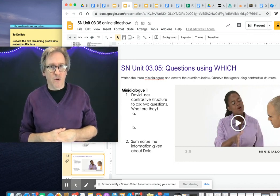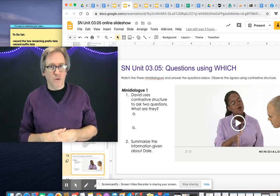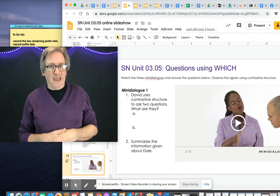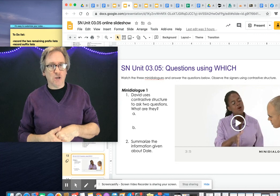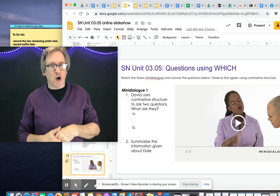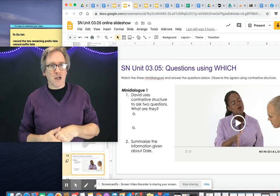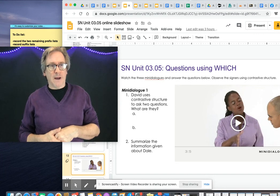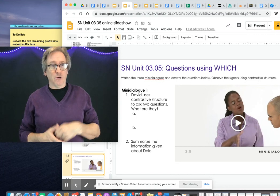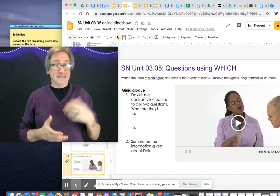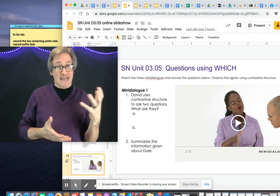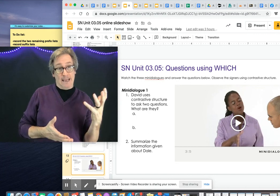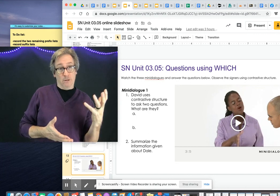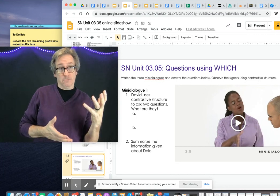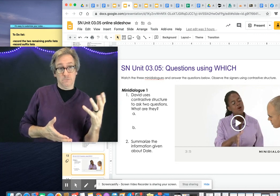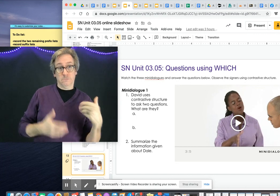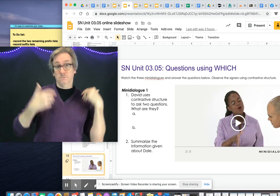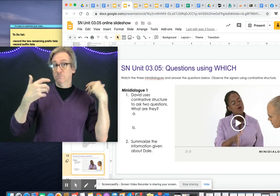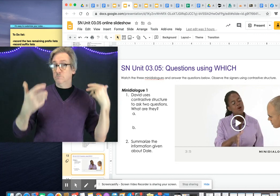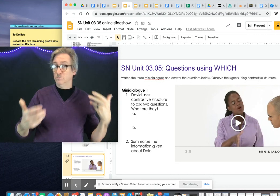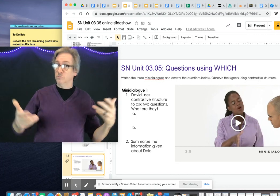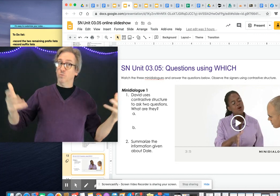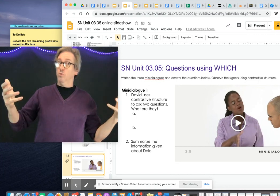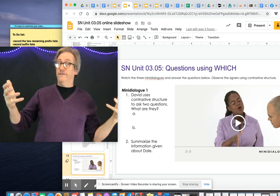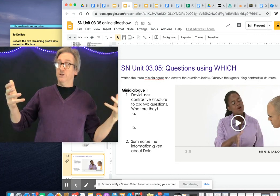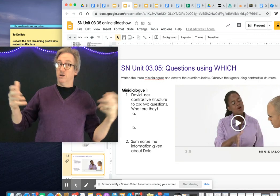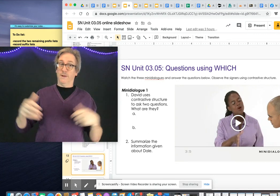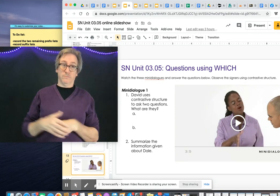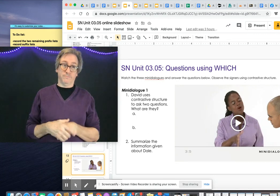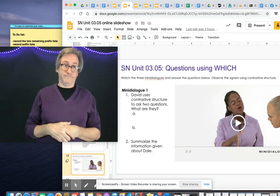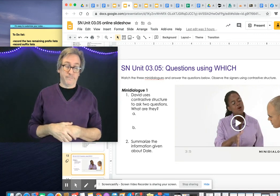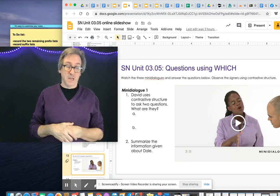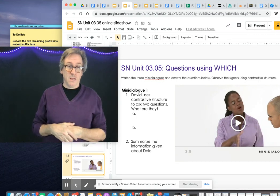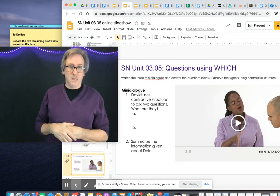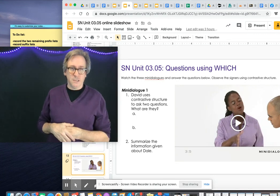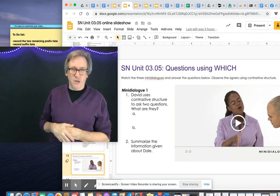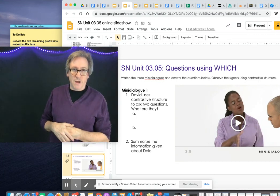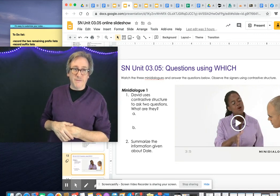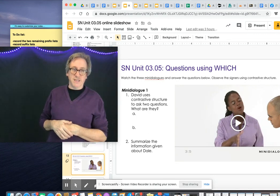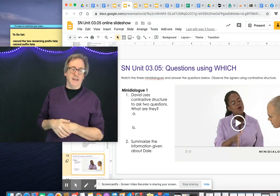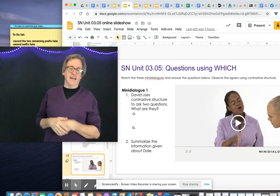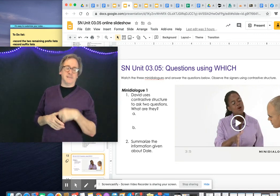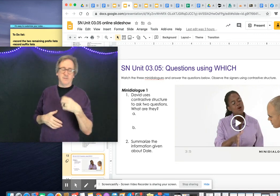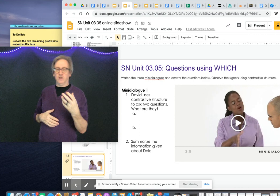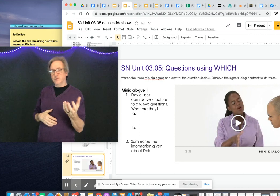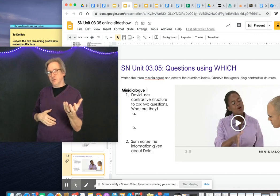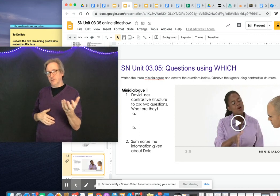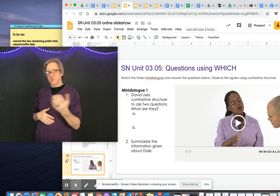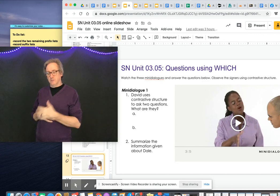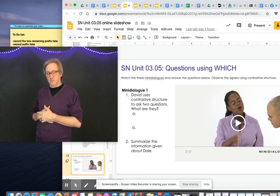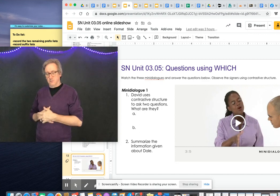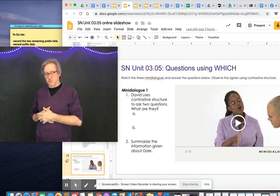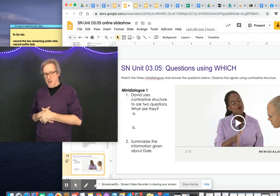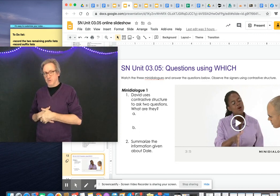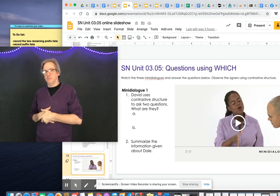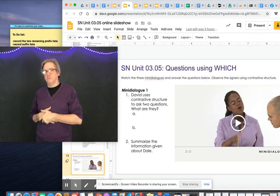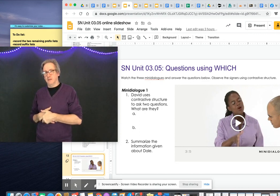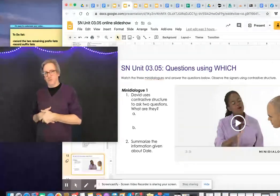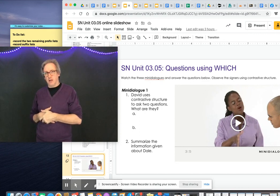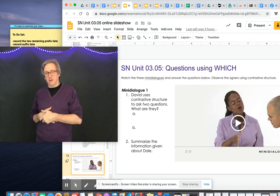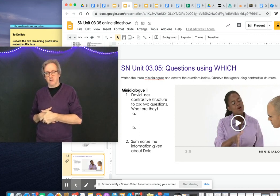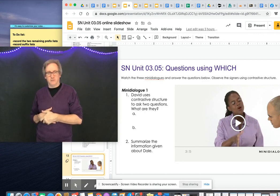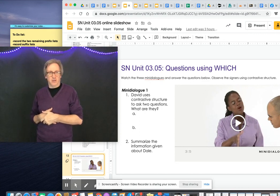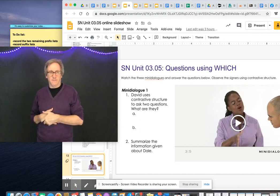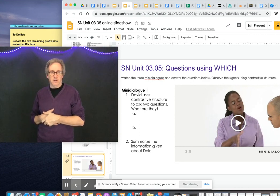And they talk about Dale. What do they talk about? So obviously it has something to do with the chapter.